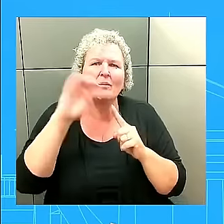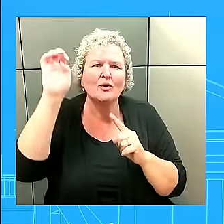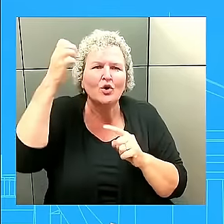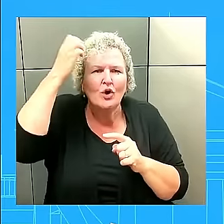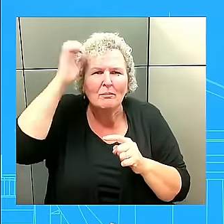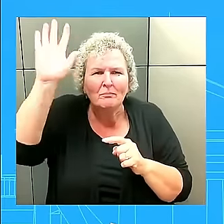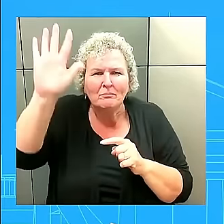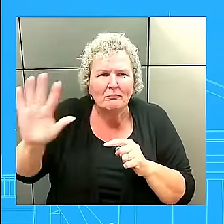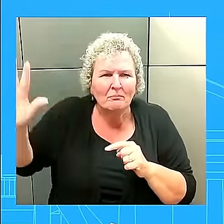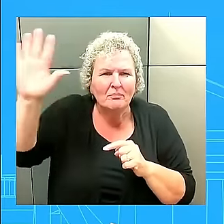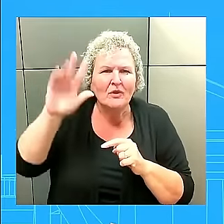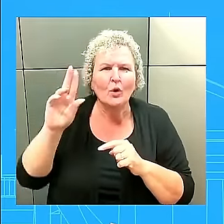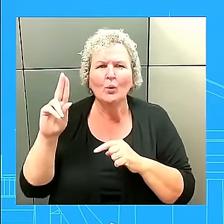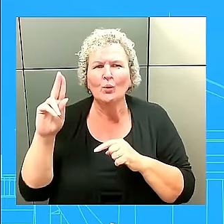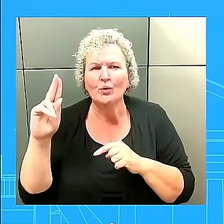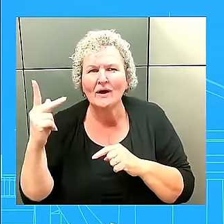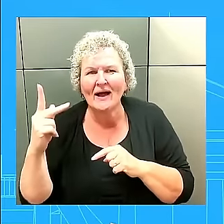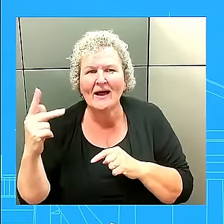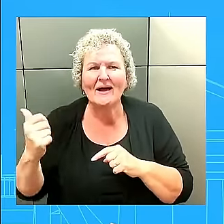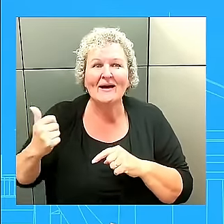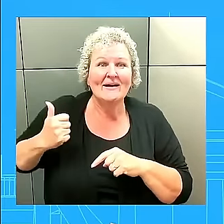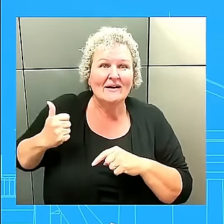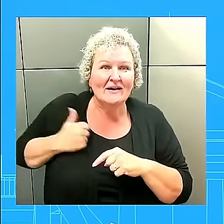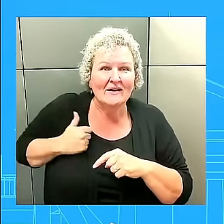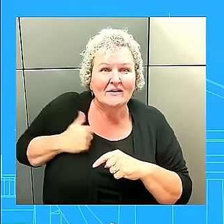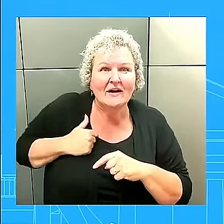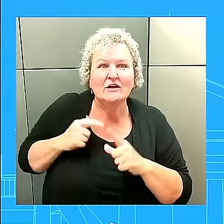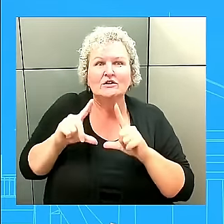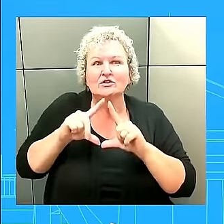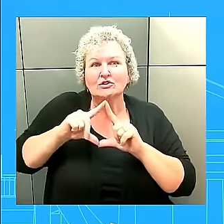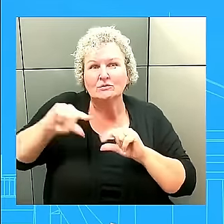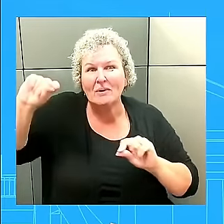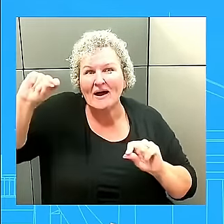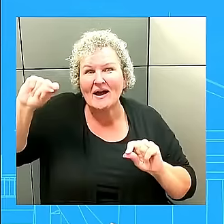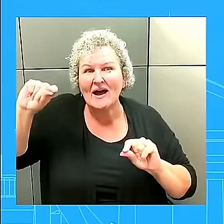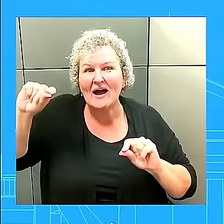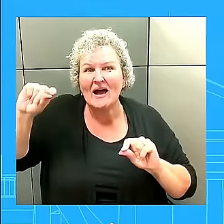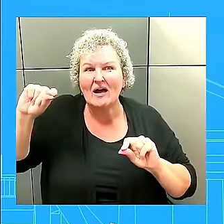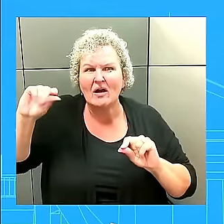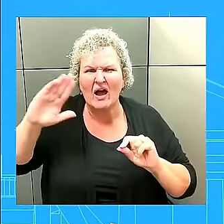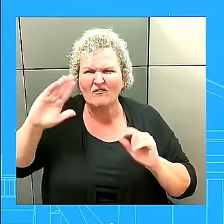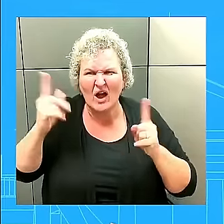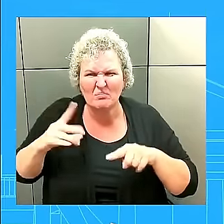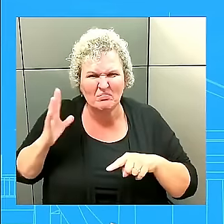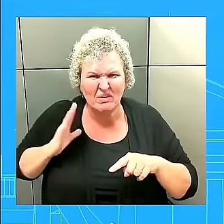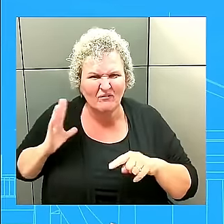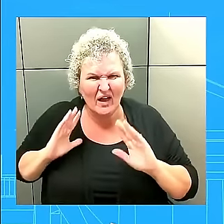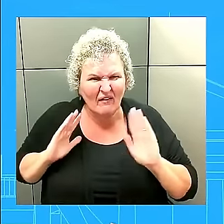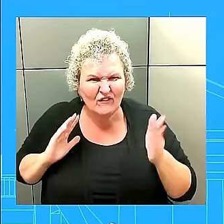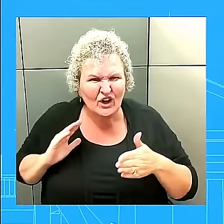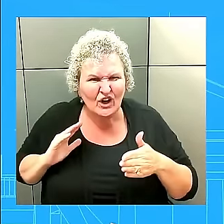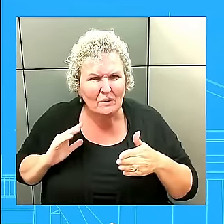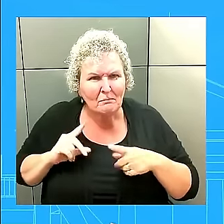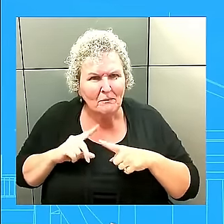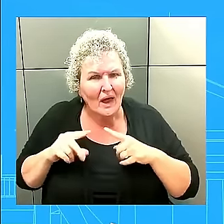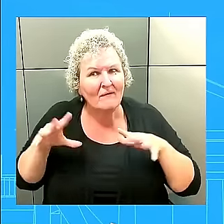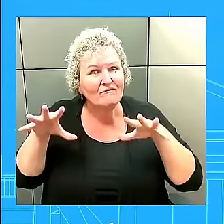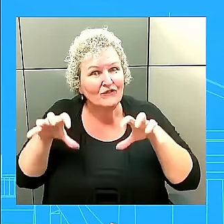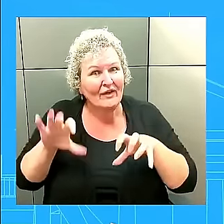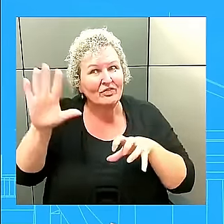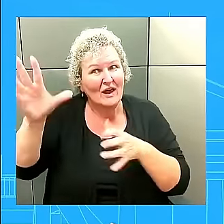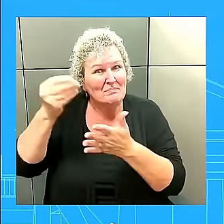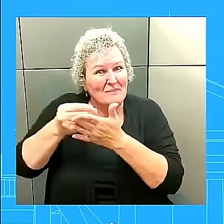coalition frozen the assets of an aggressor country and then harnessed the value of those assets to fund the defense of the aggrieved party,